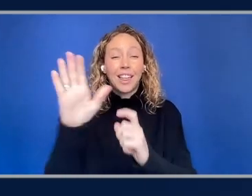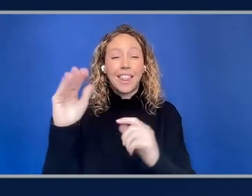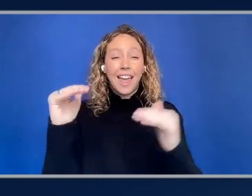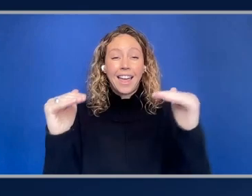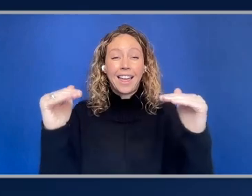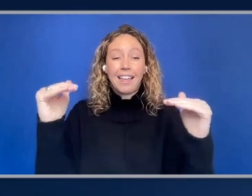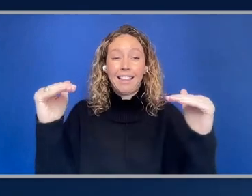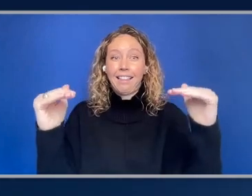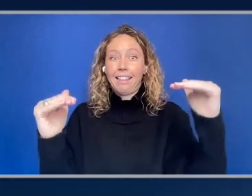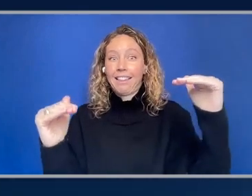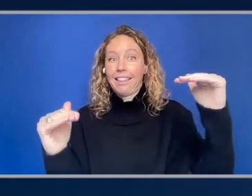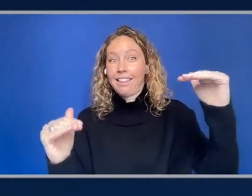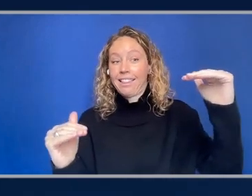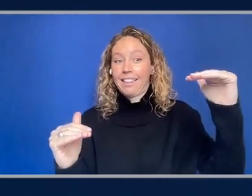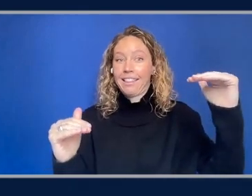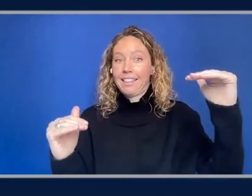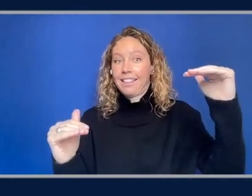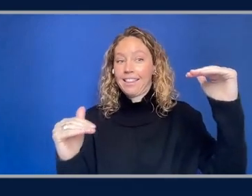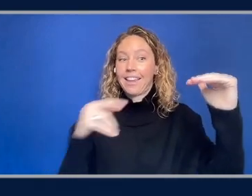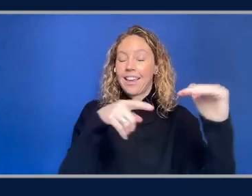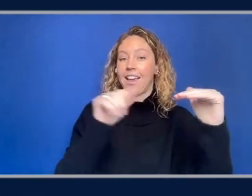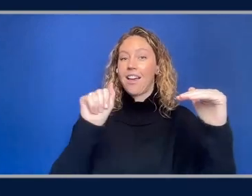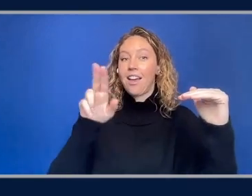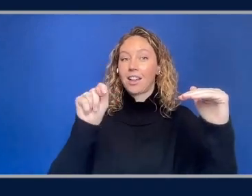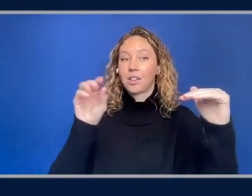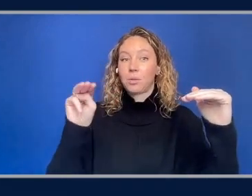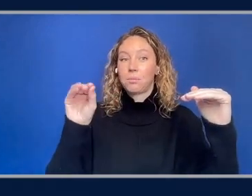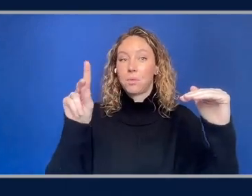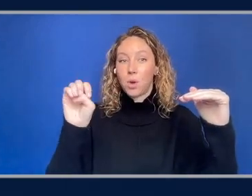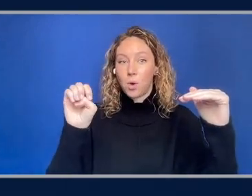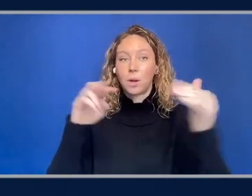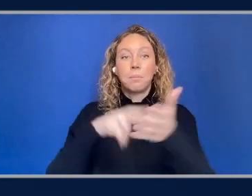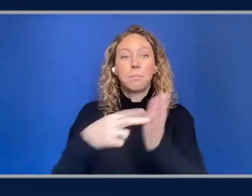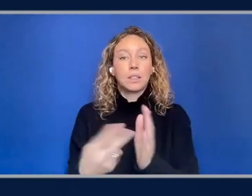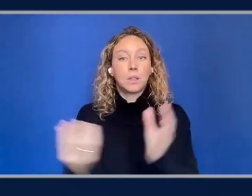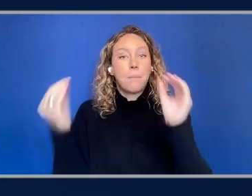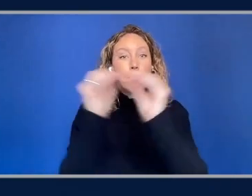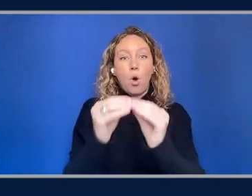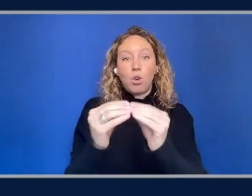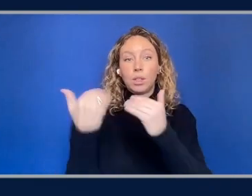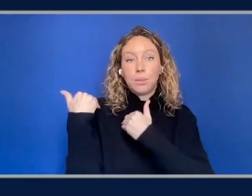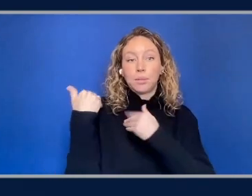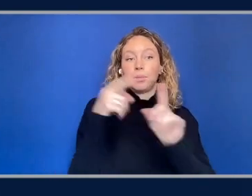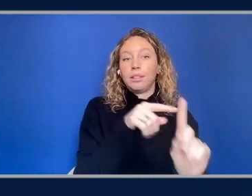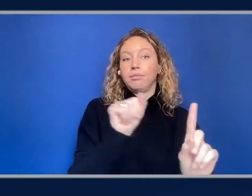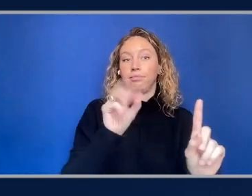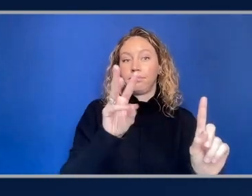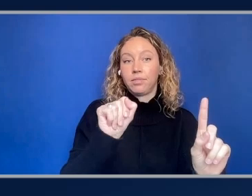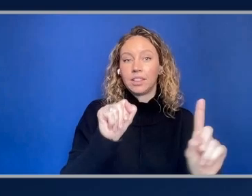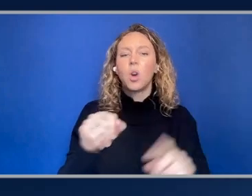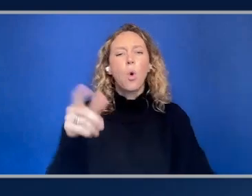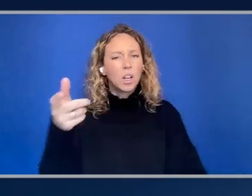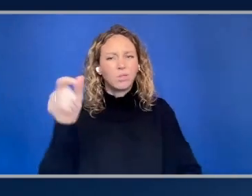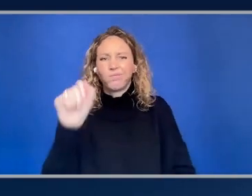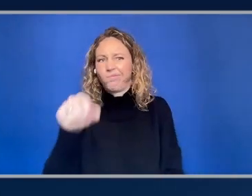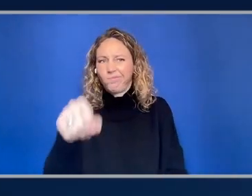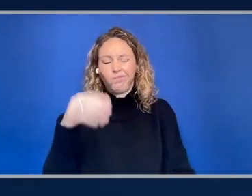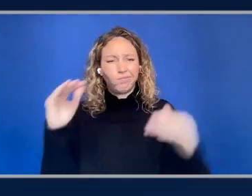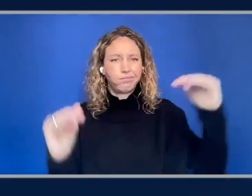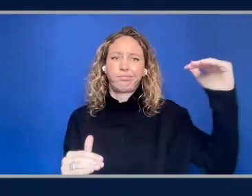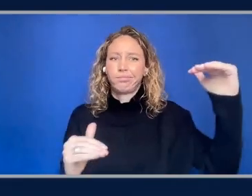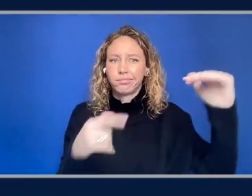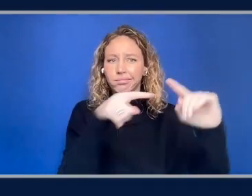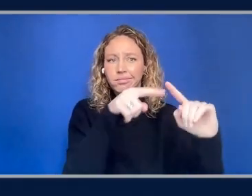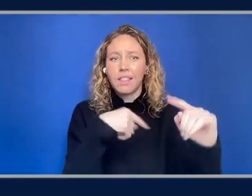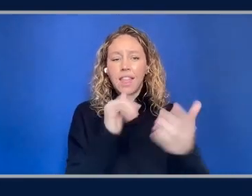mode with you're taking on more responsibility for the customer. I'd say more than just a little bit. We're shifting this sort of